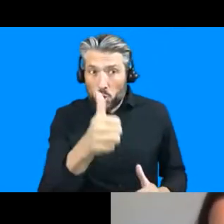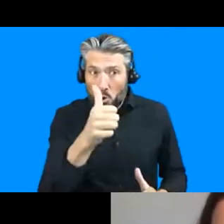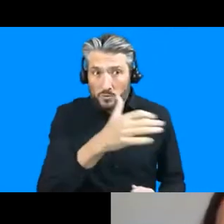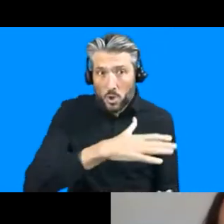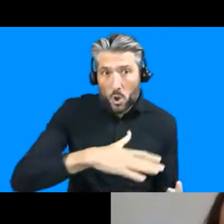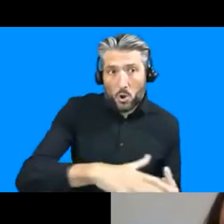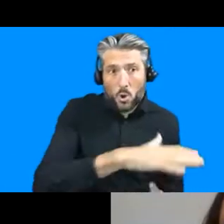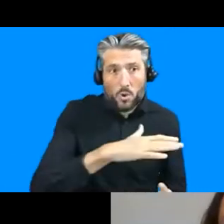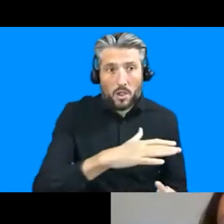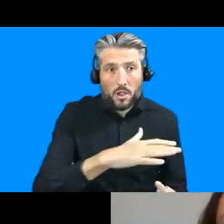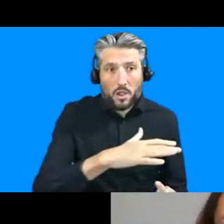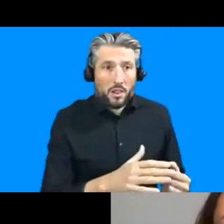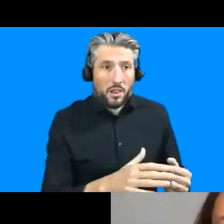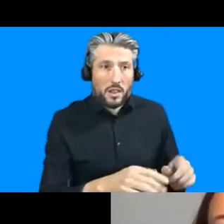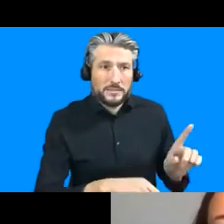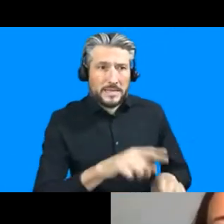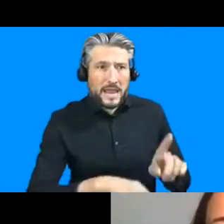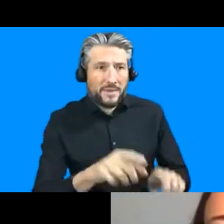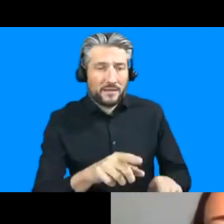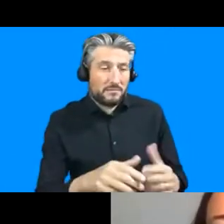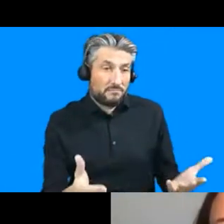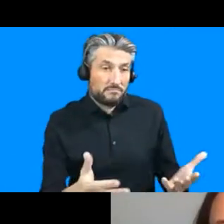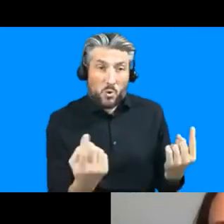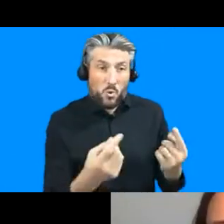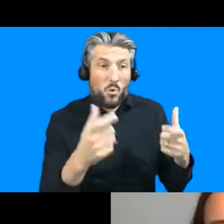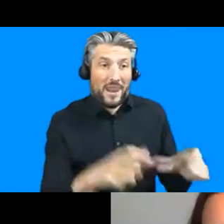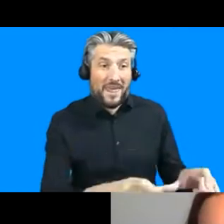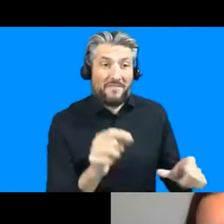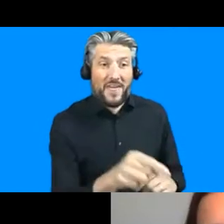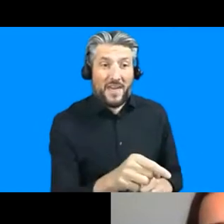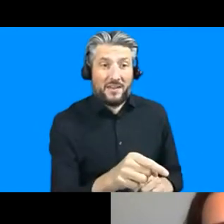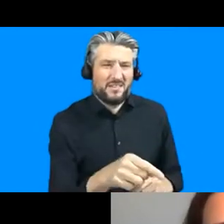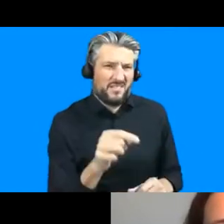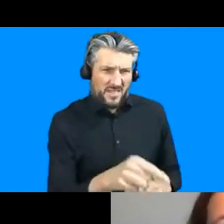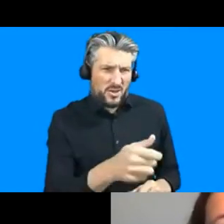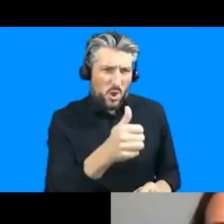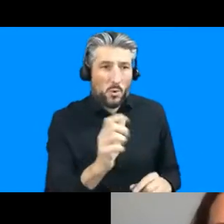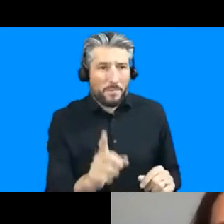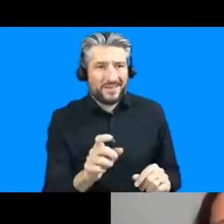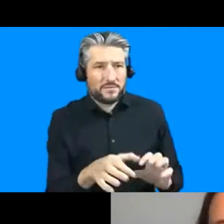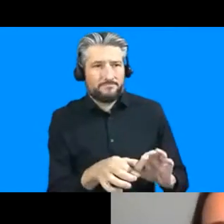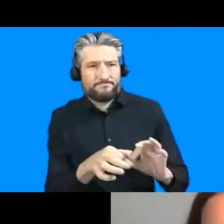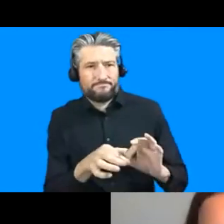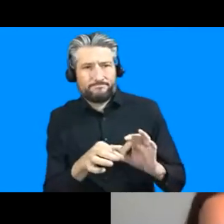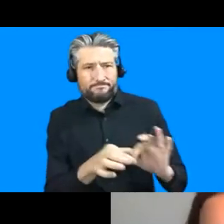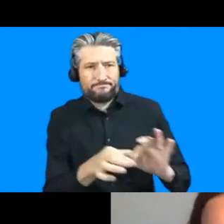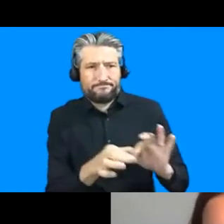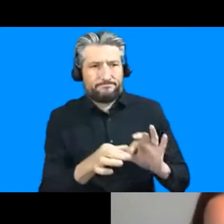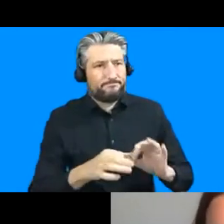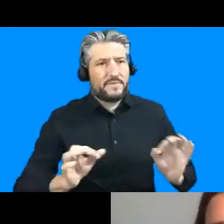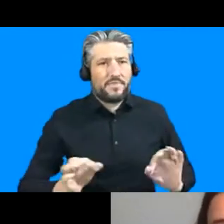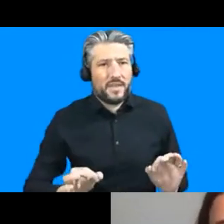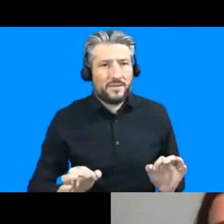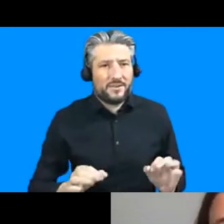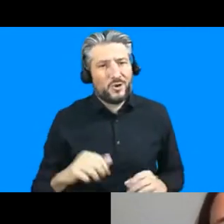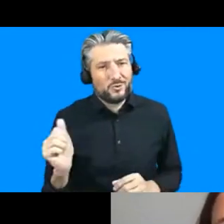themselves so often you find that a practice of kind of meaningful collaboration and dialogue working with and listening to communities